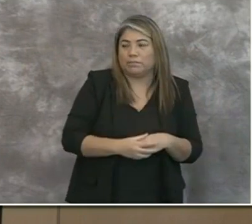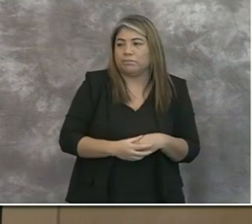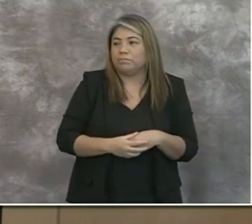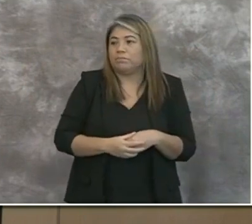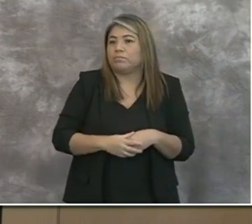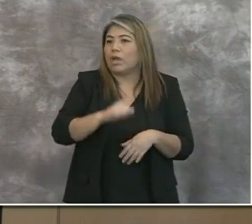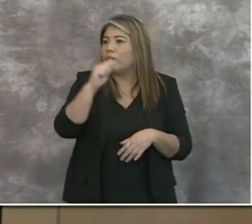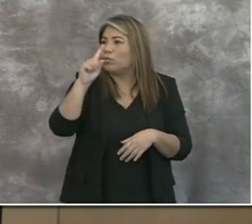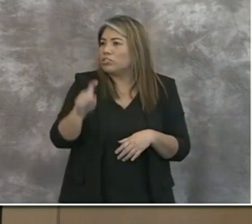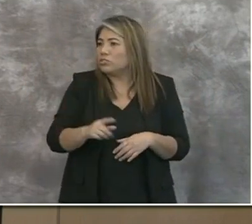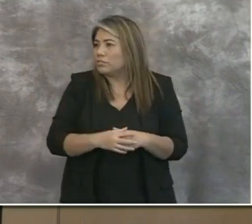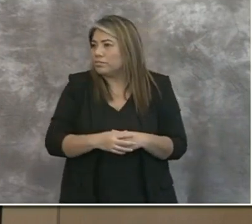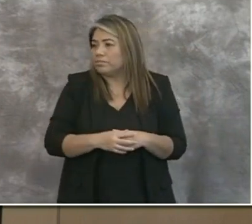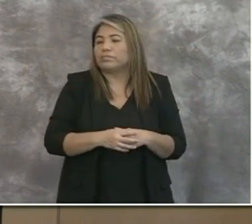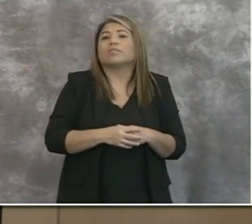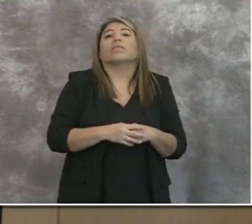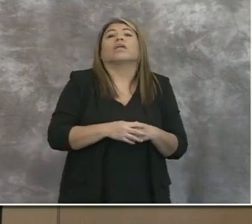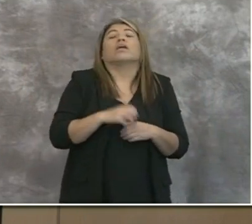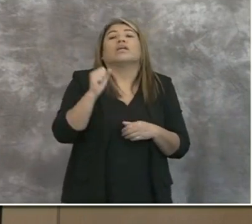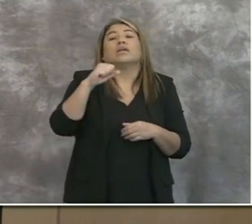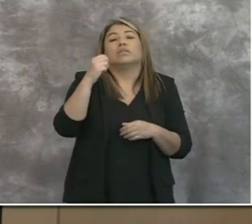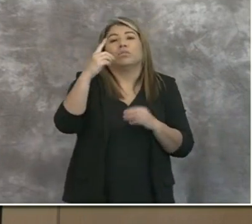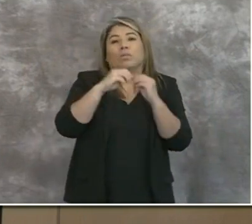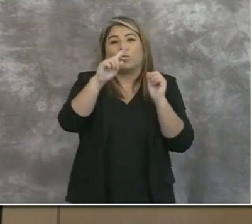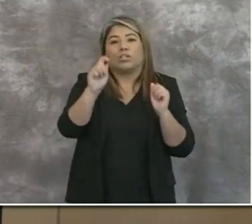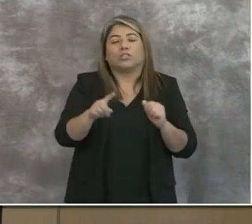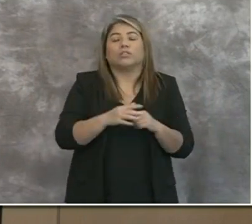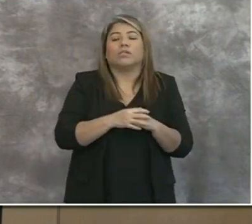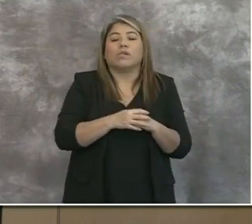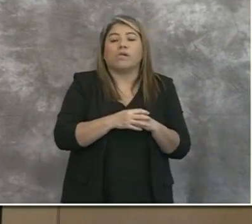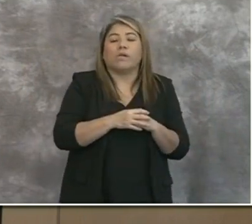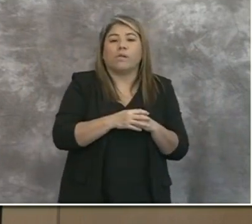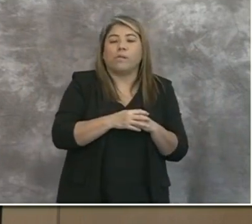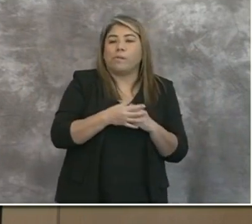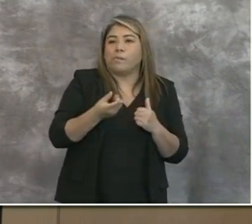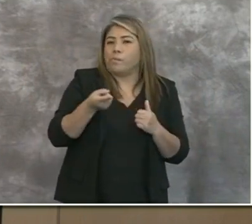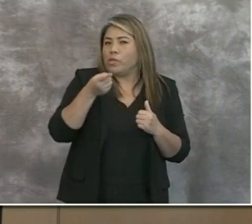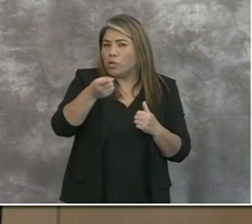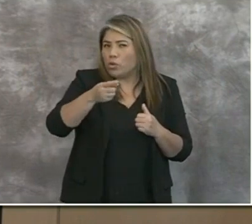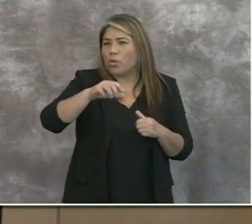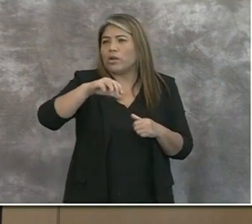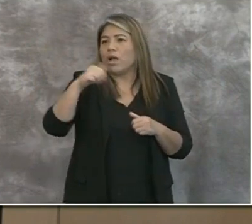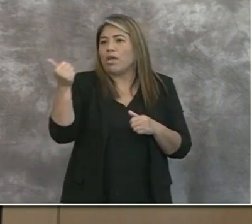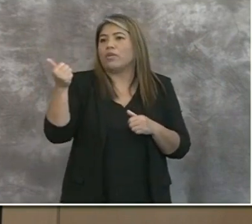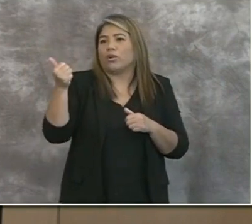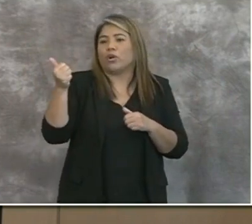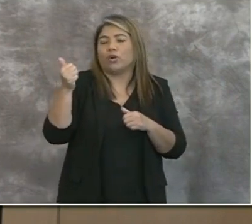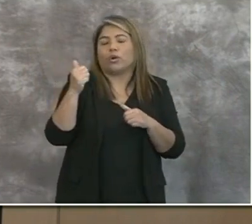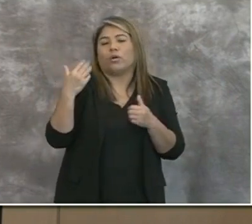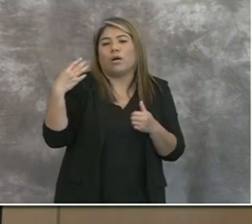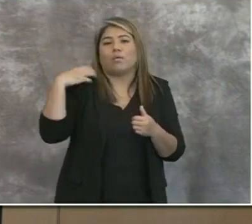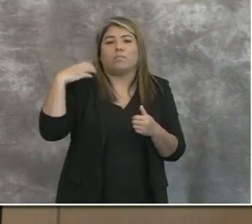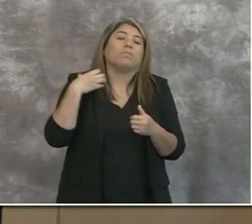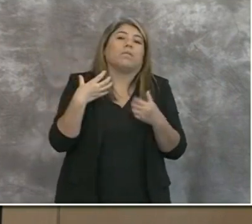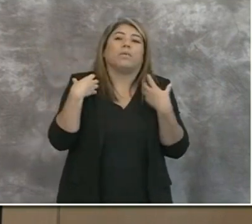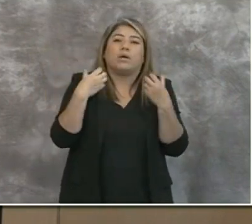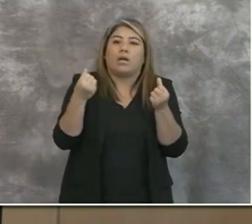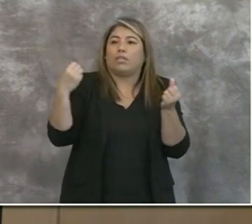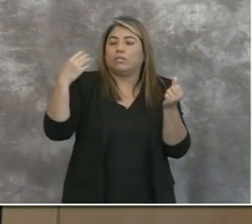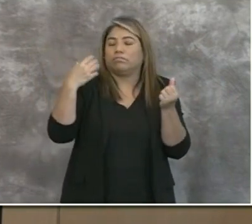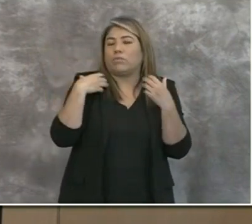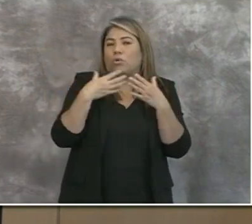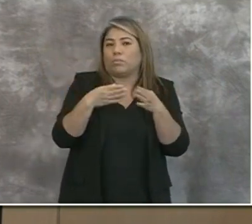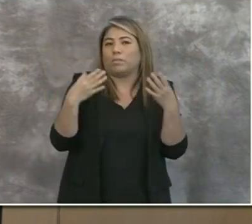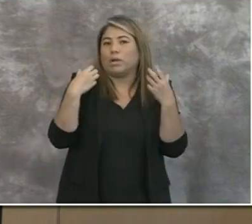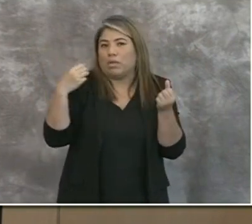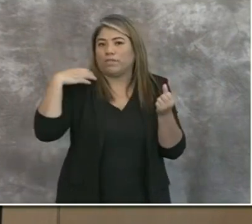questions. Yeah, just one more question. To what extent are you and other public health officials concerned about the airborne